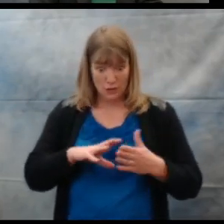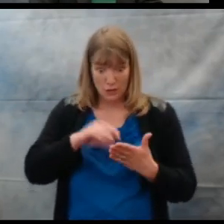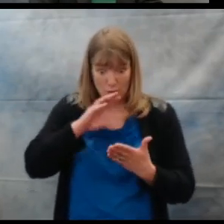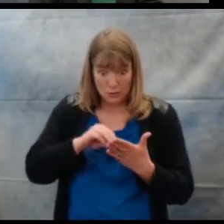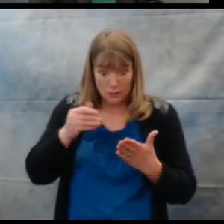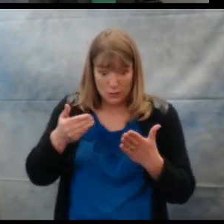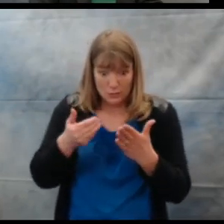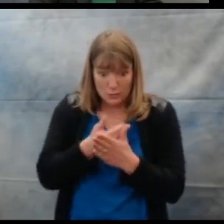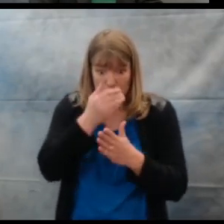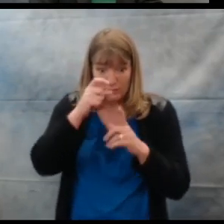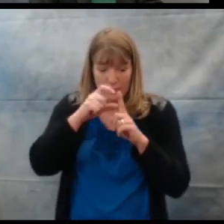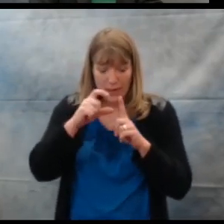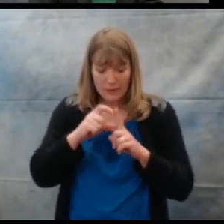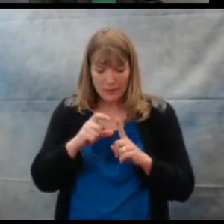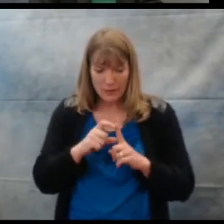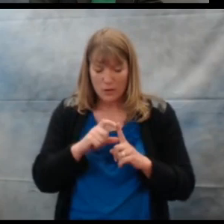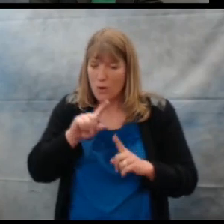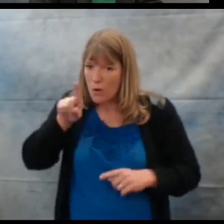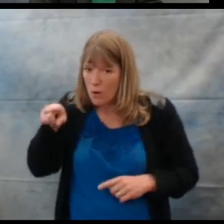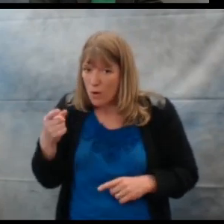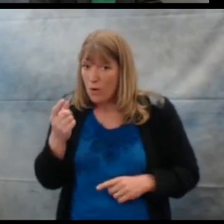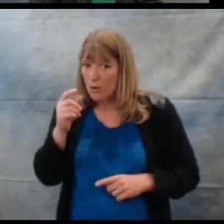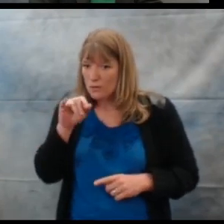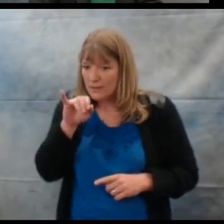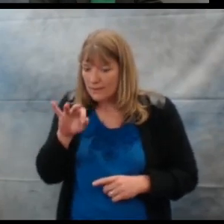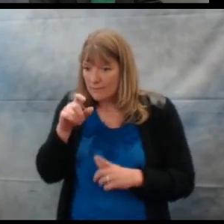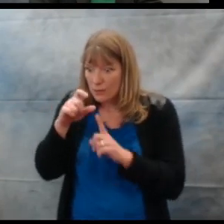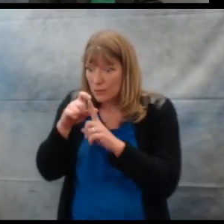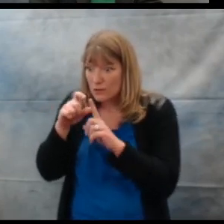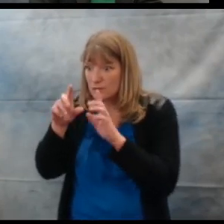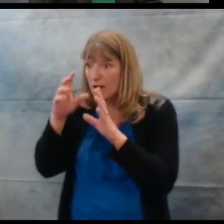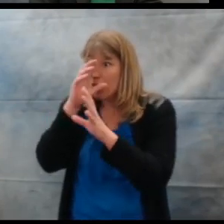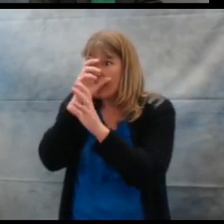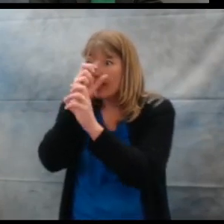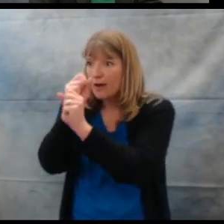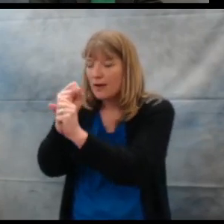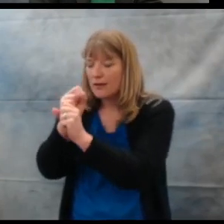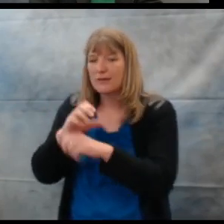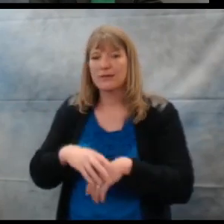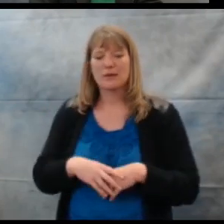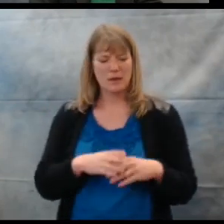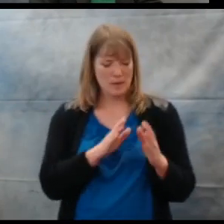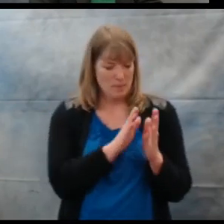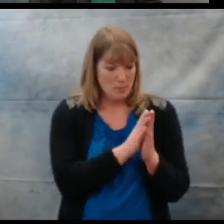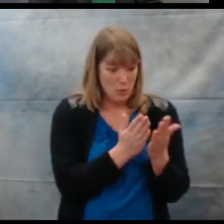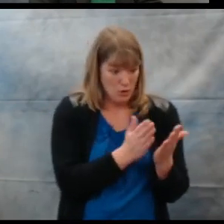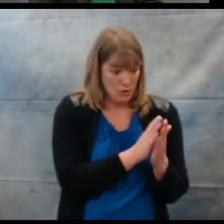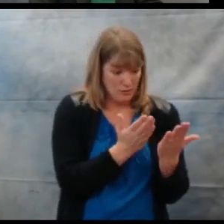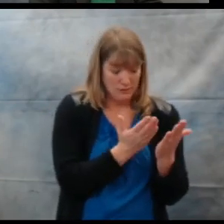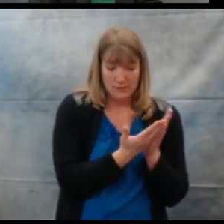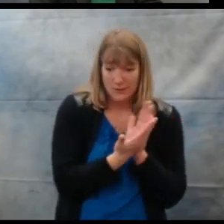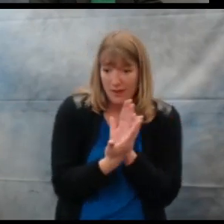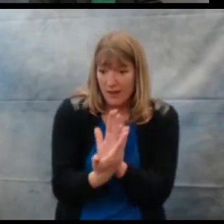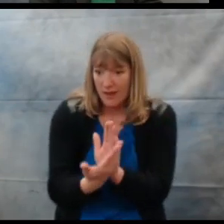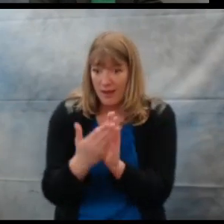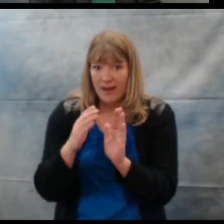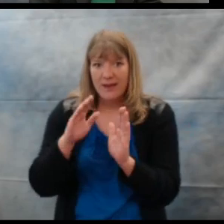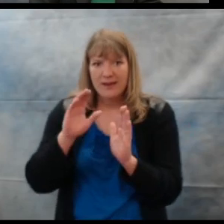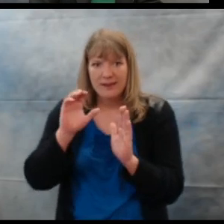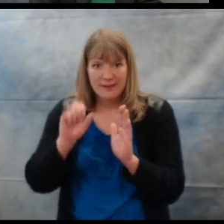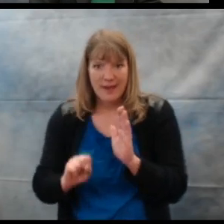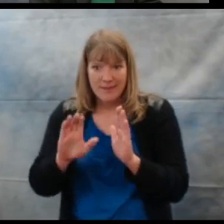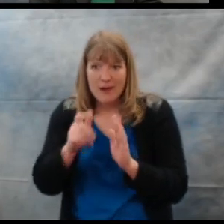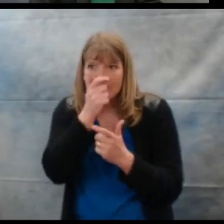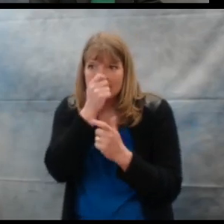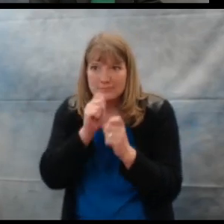Children learn new vocabulary only if the words pique their interest. Using books is a way